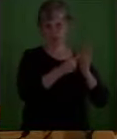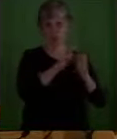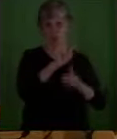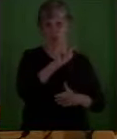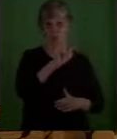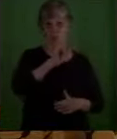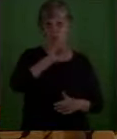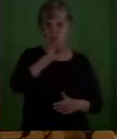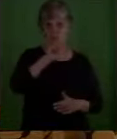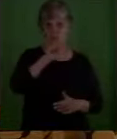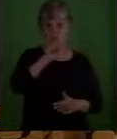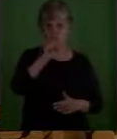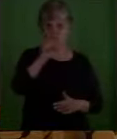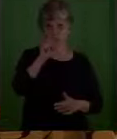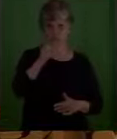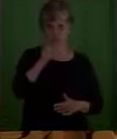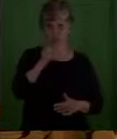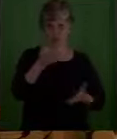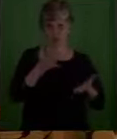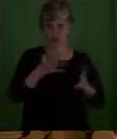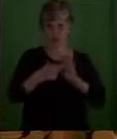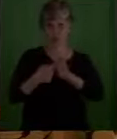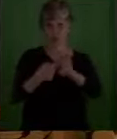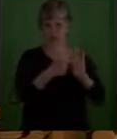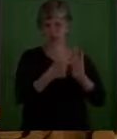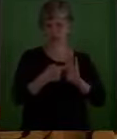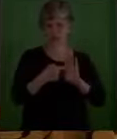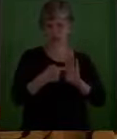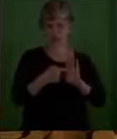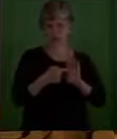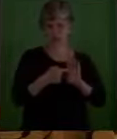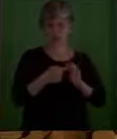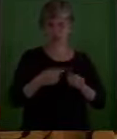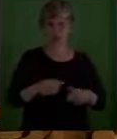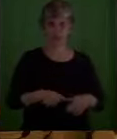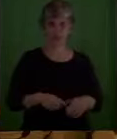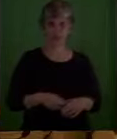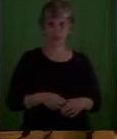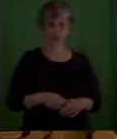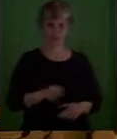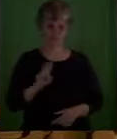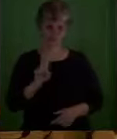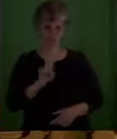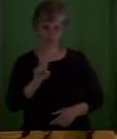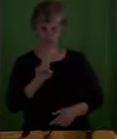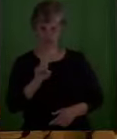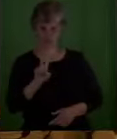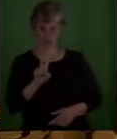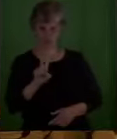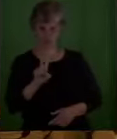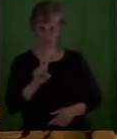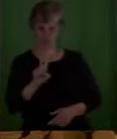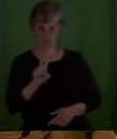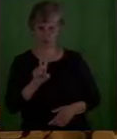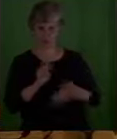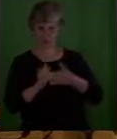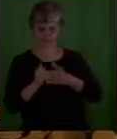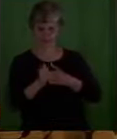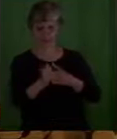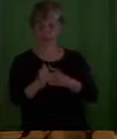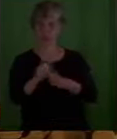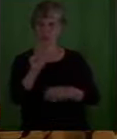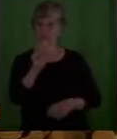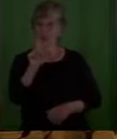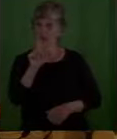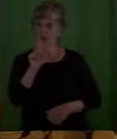and where does He lead that couple of fellows? He leads